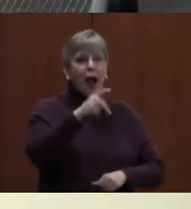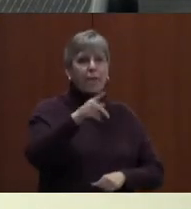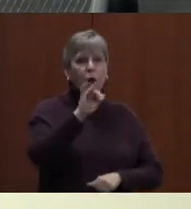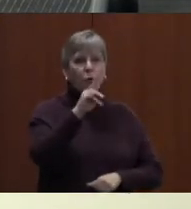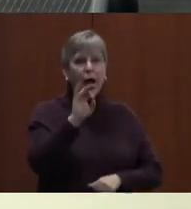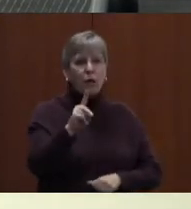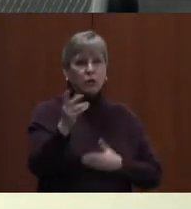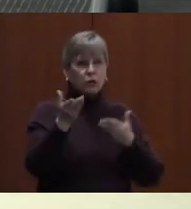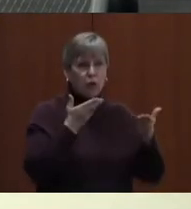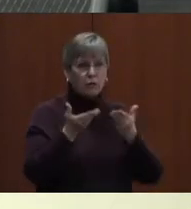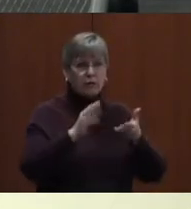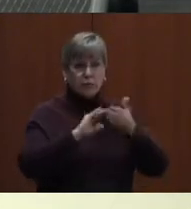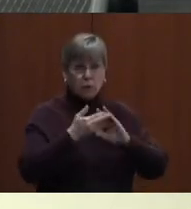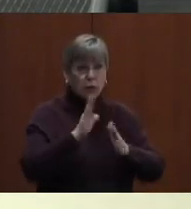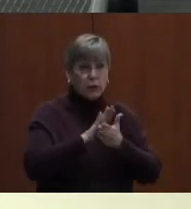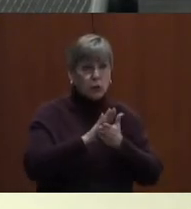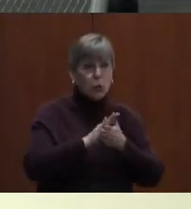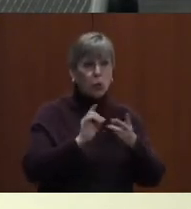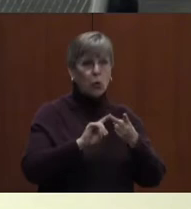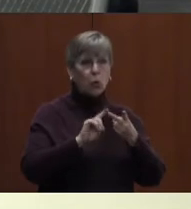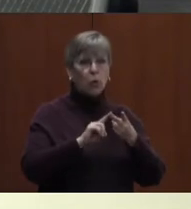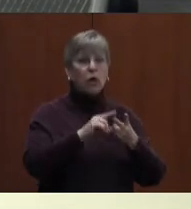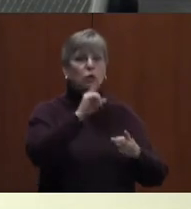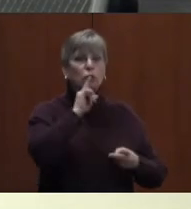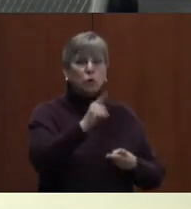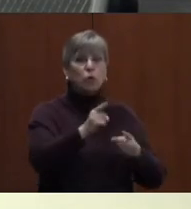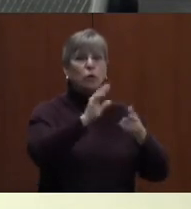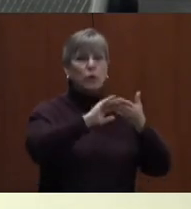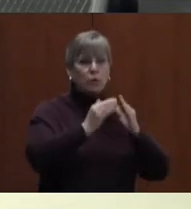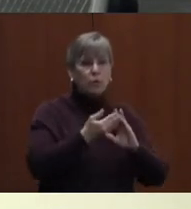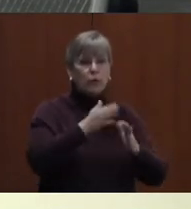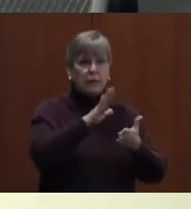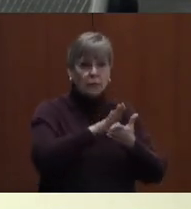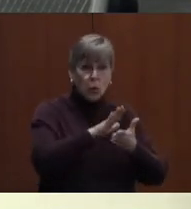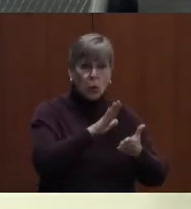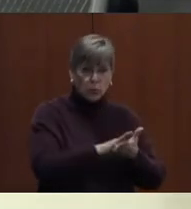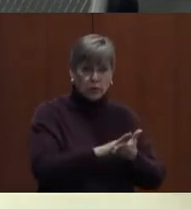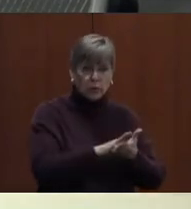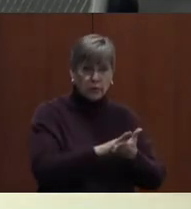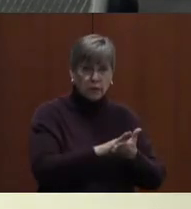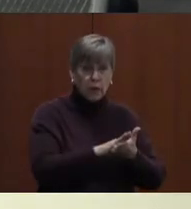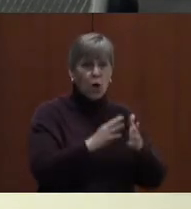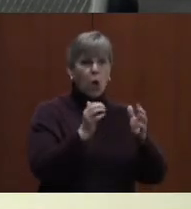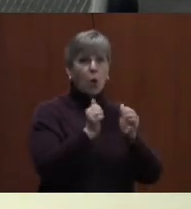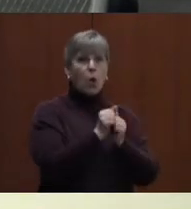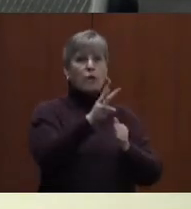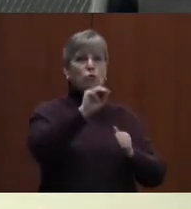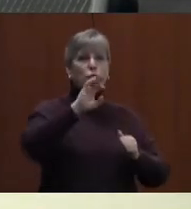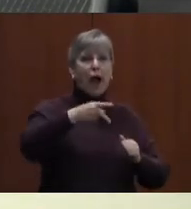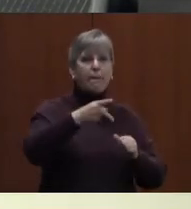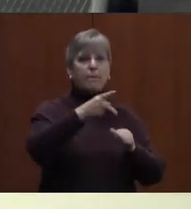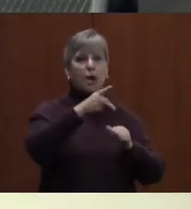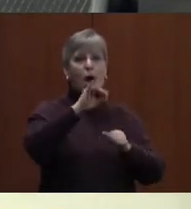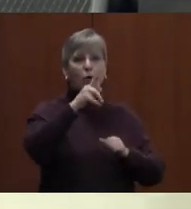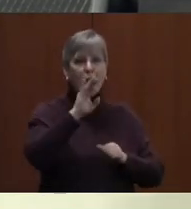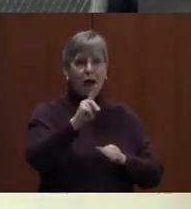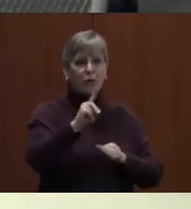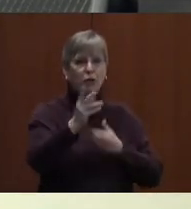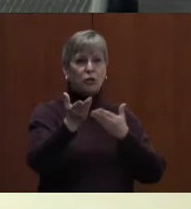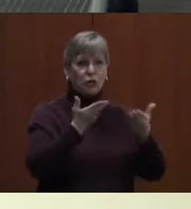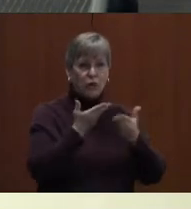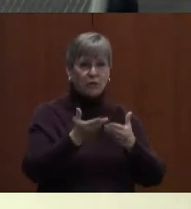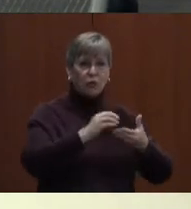Community schools, true community schools with those wraparound services. They